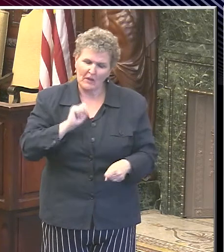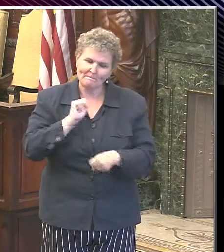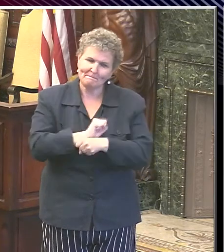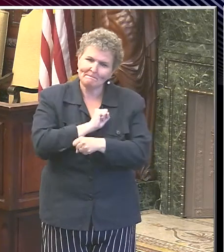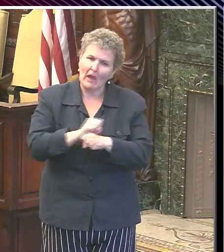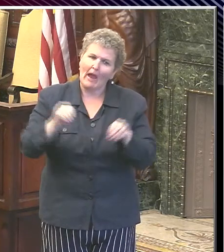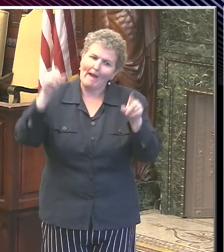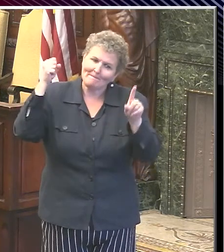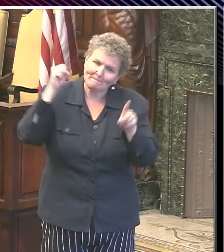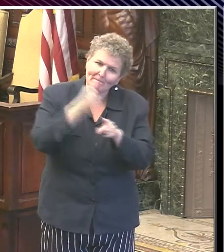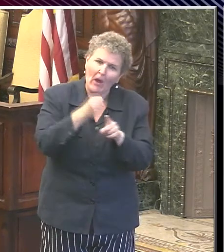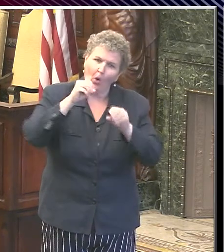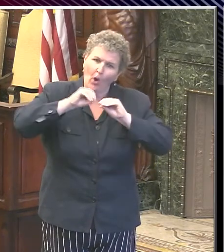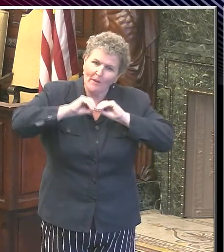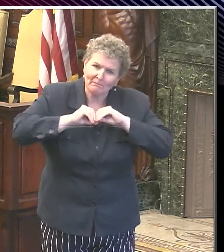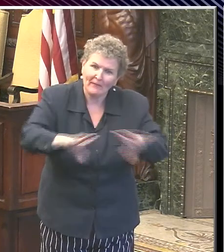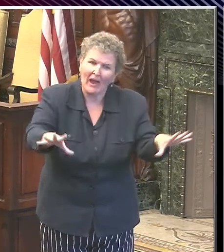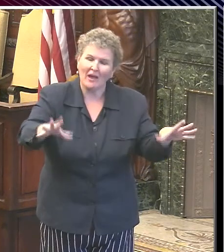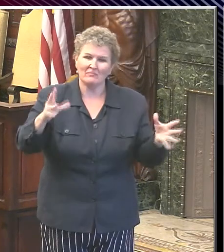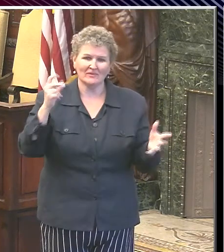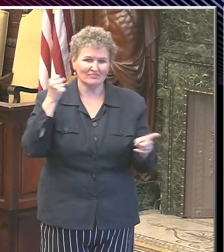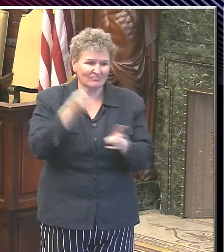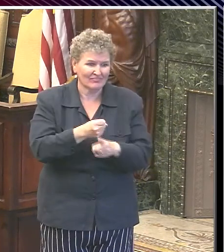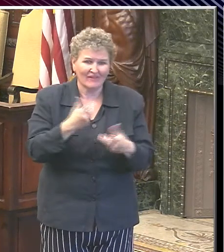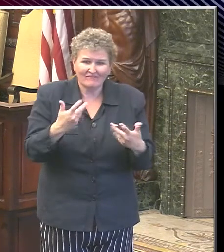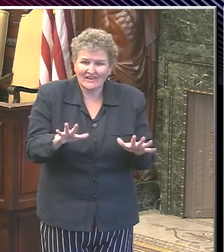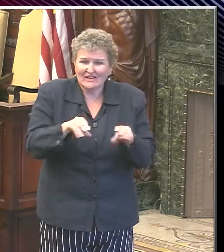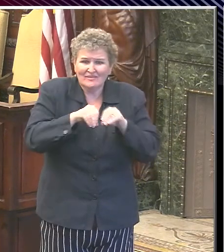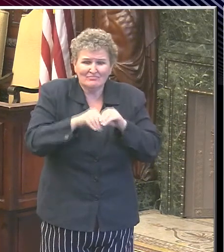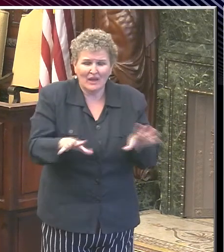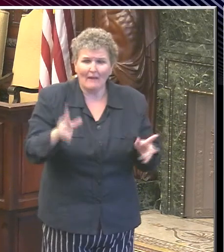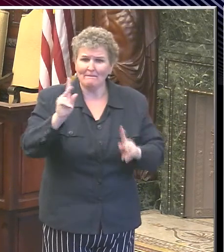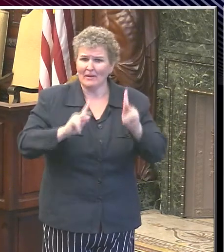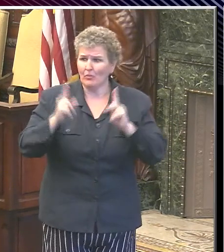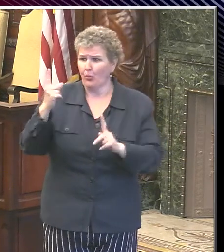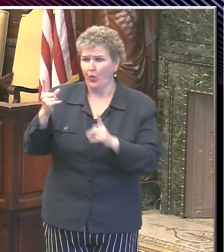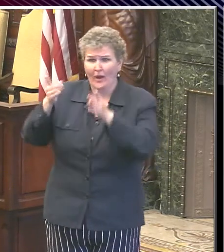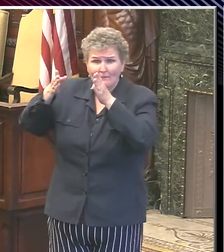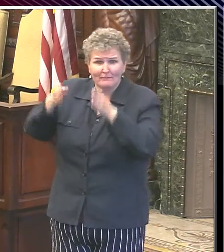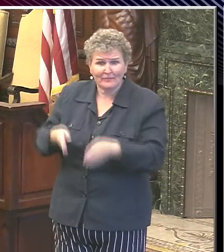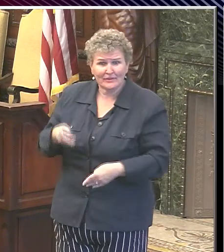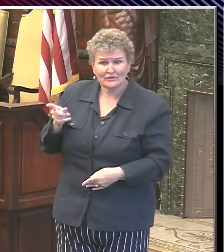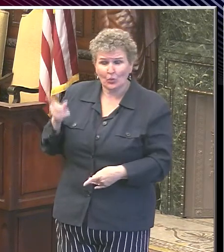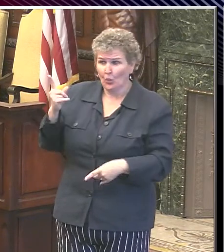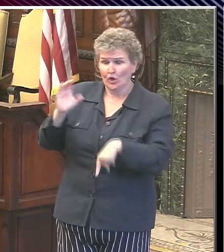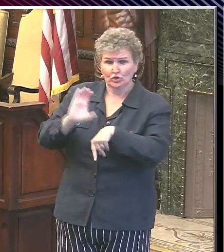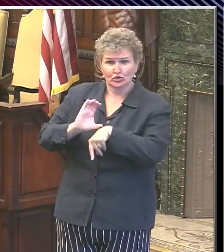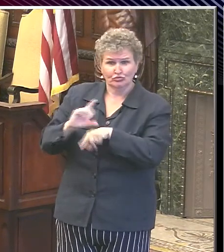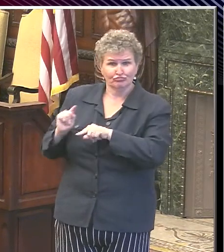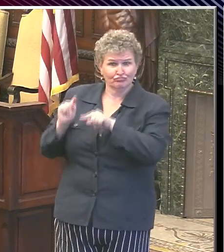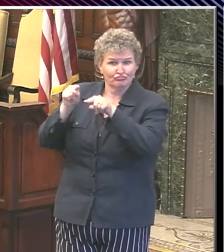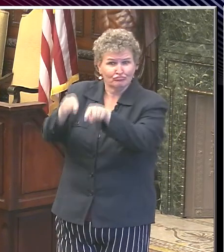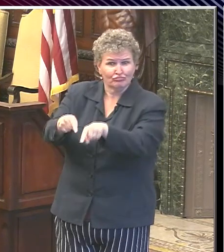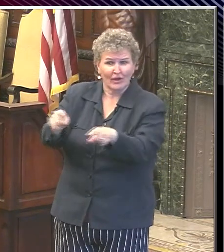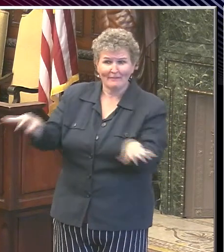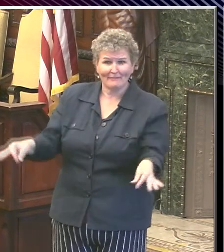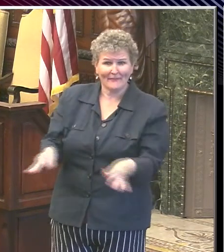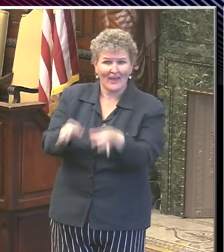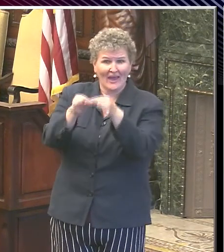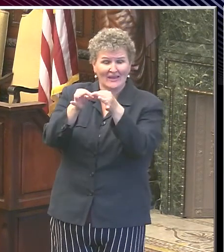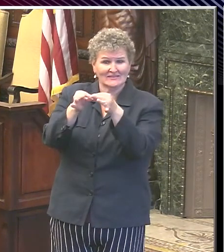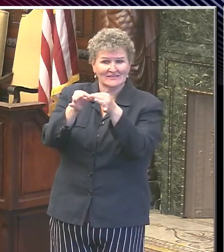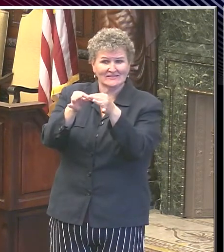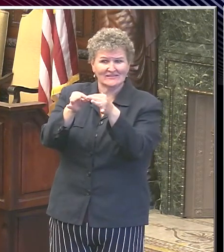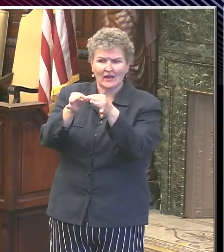have been examples of that where many, many people were affected by a single person at a single church service. So that's a particularly higher